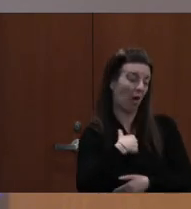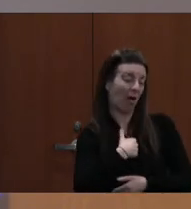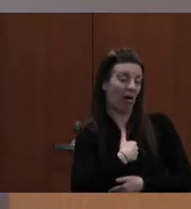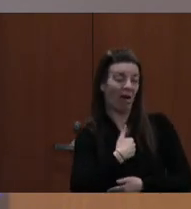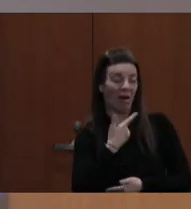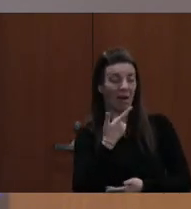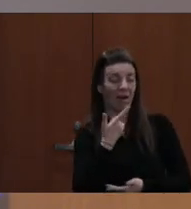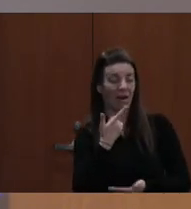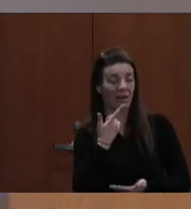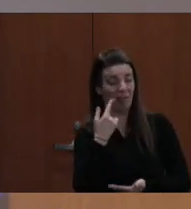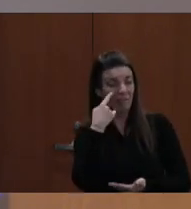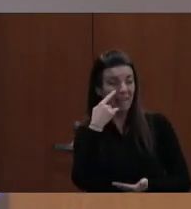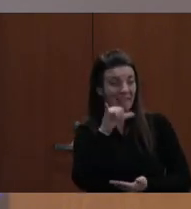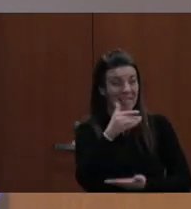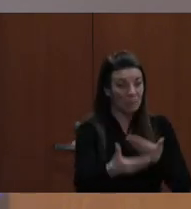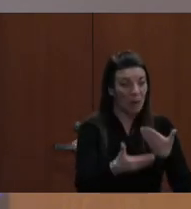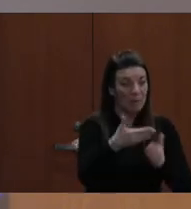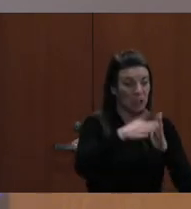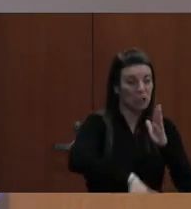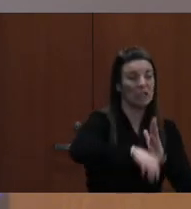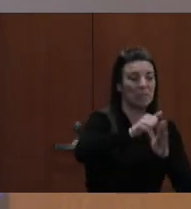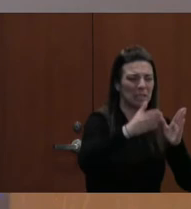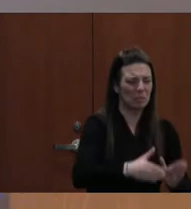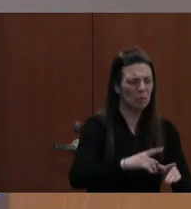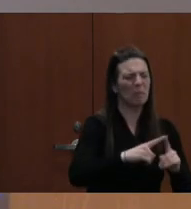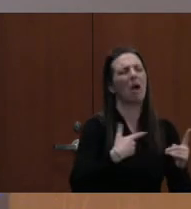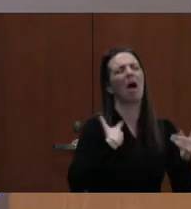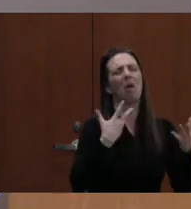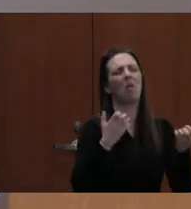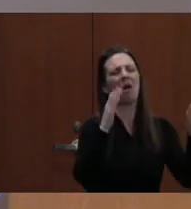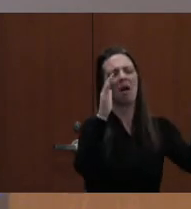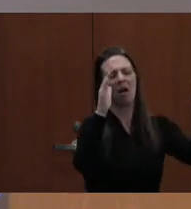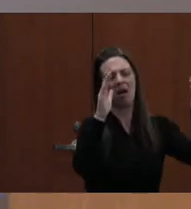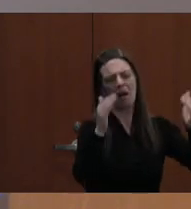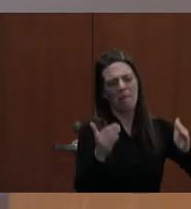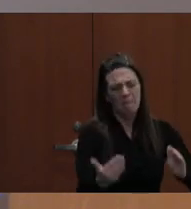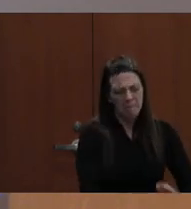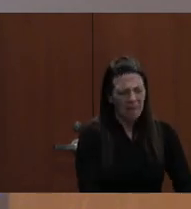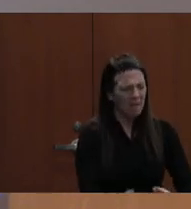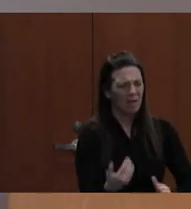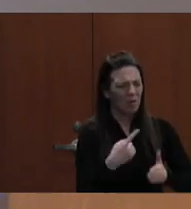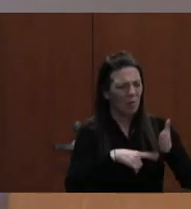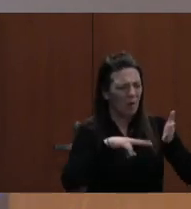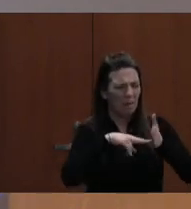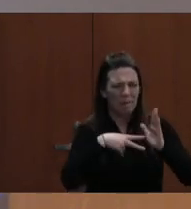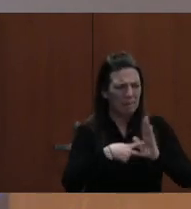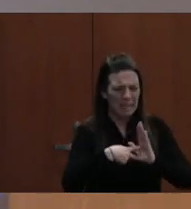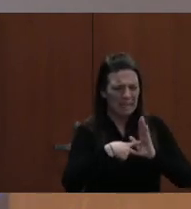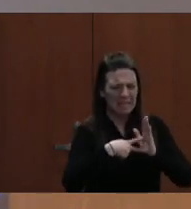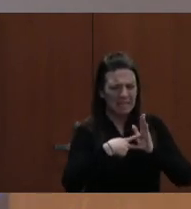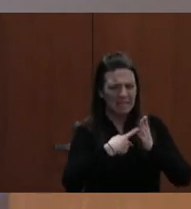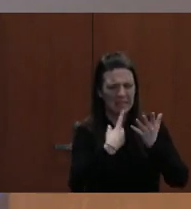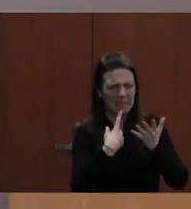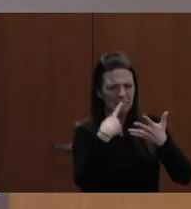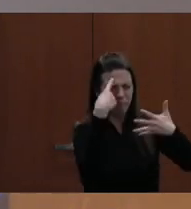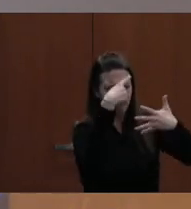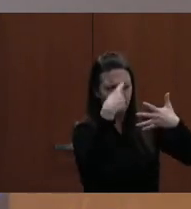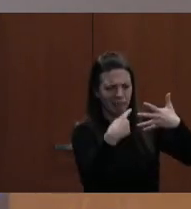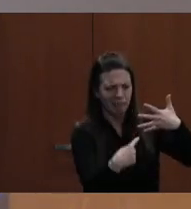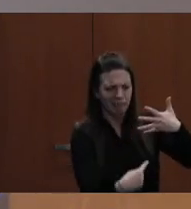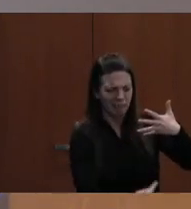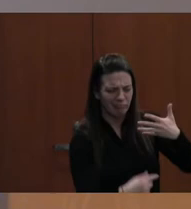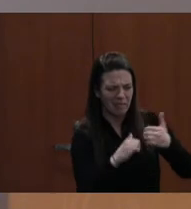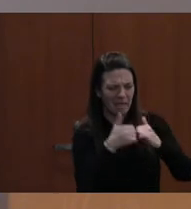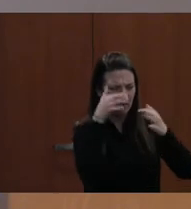But what does that compare it against? How does that look? And I don't know that this is an answer that could be given right now. Maybe it's something we can talk about later.